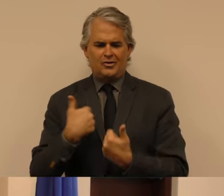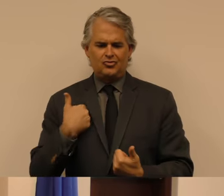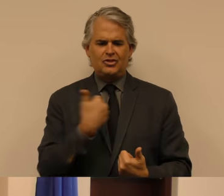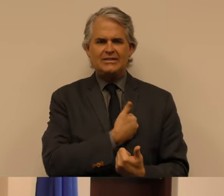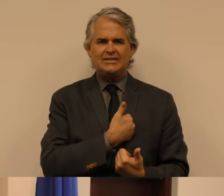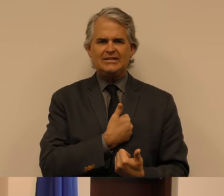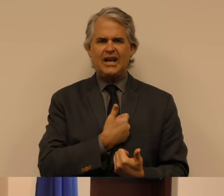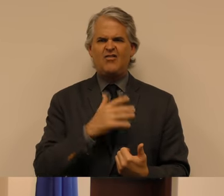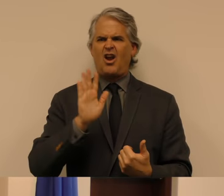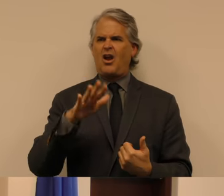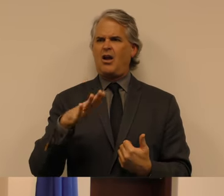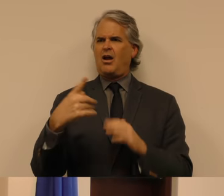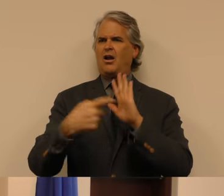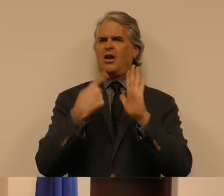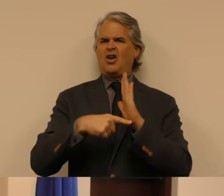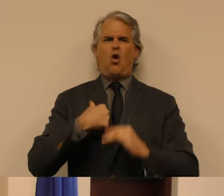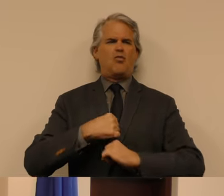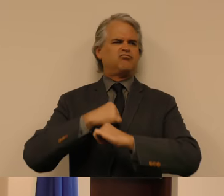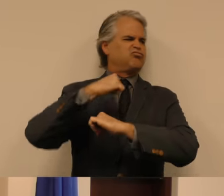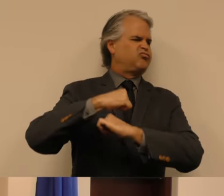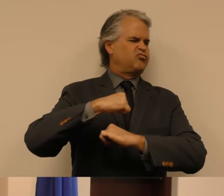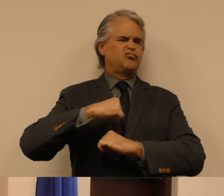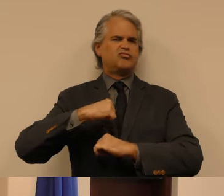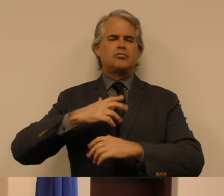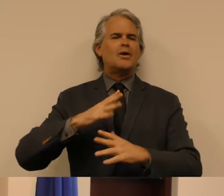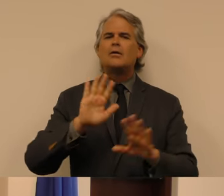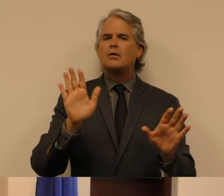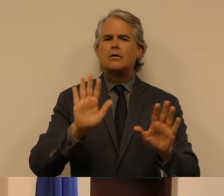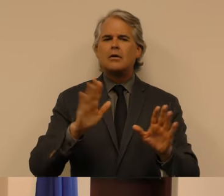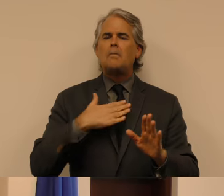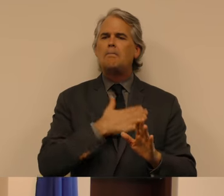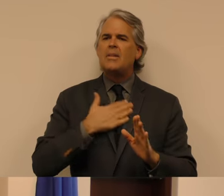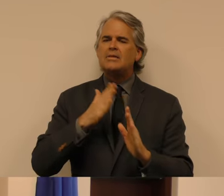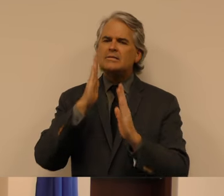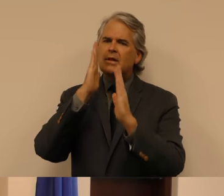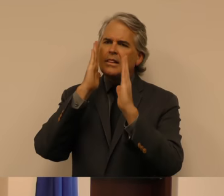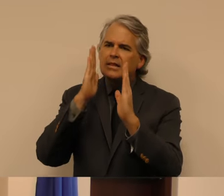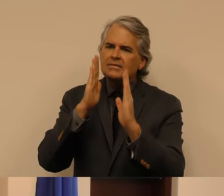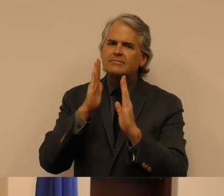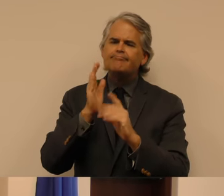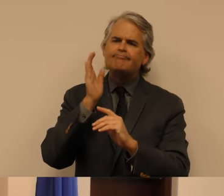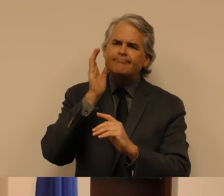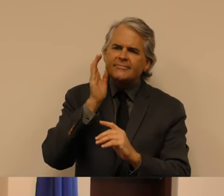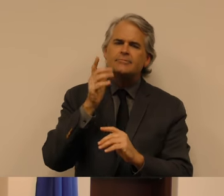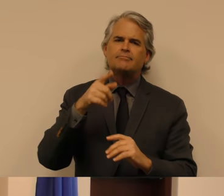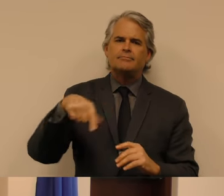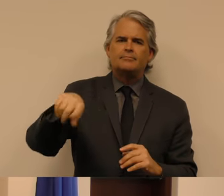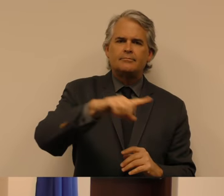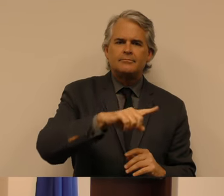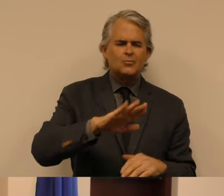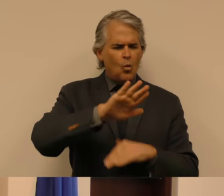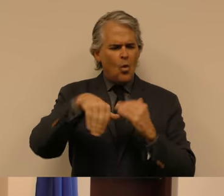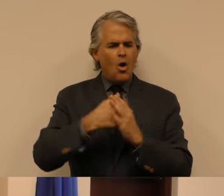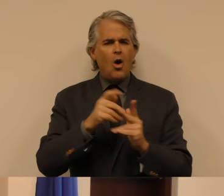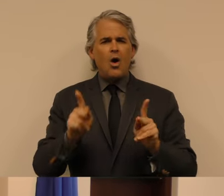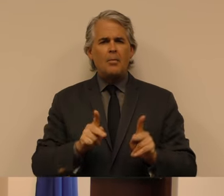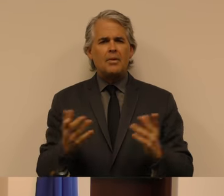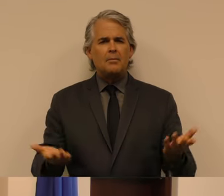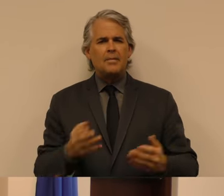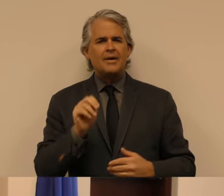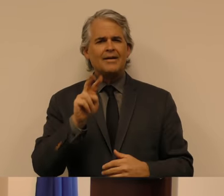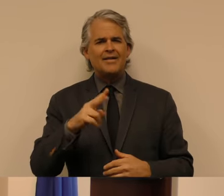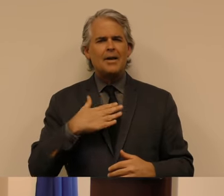to really listen. I call on all Nevadans to seize this moment, to really reflect and ask themselves,